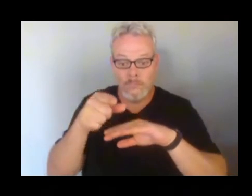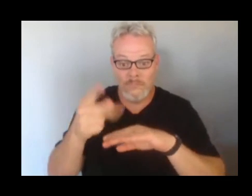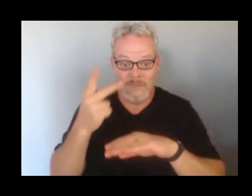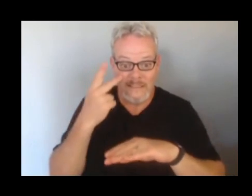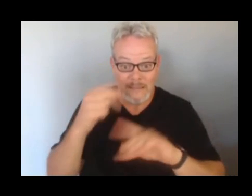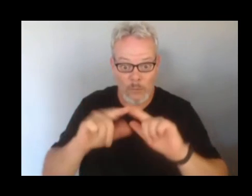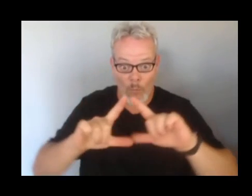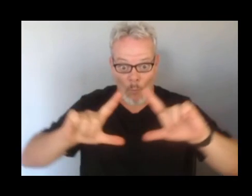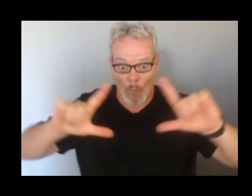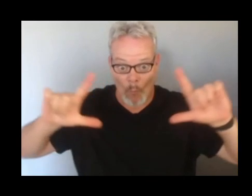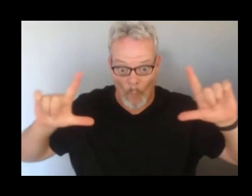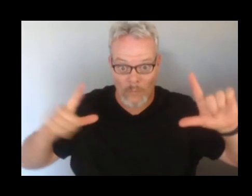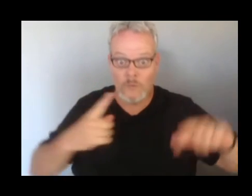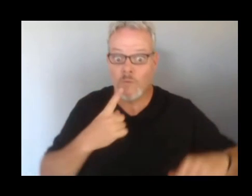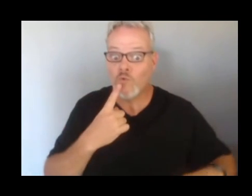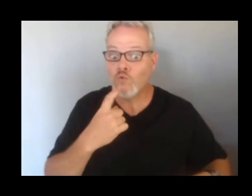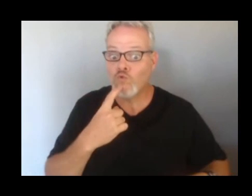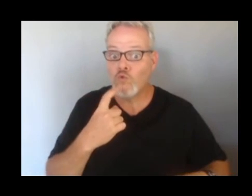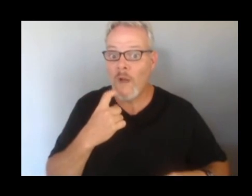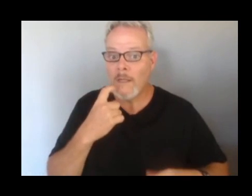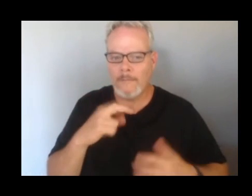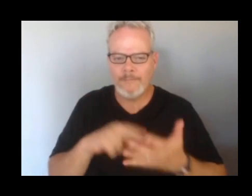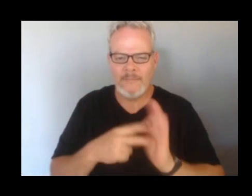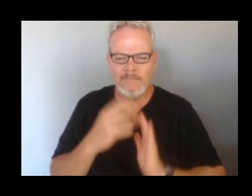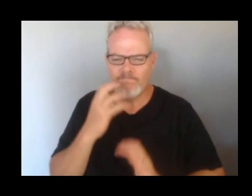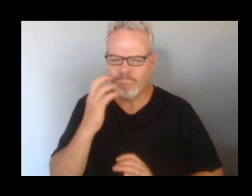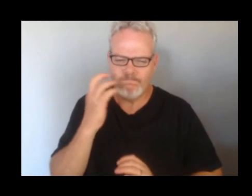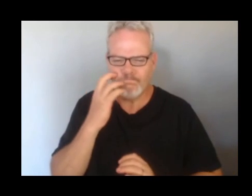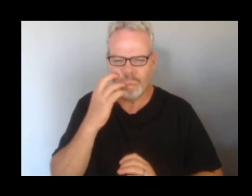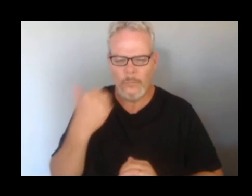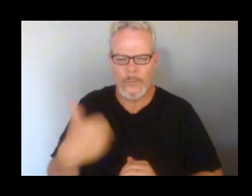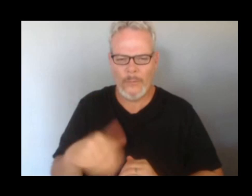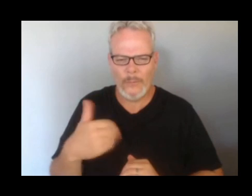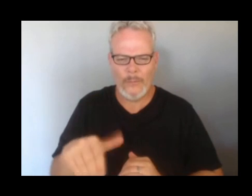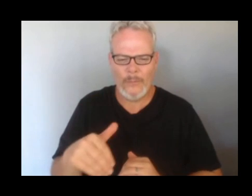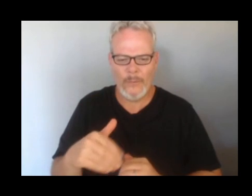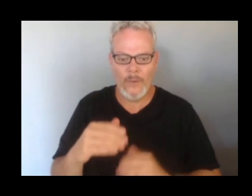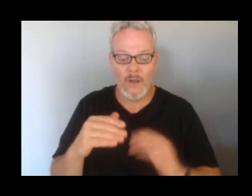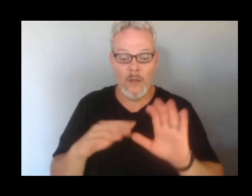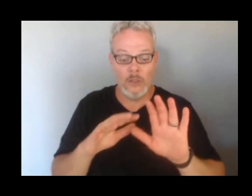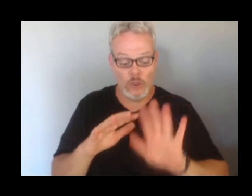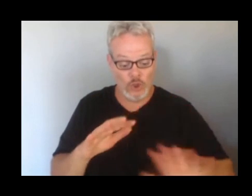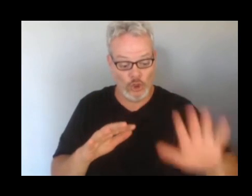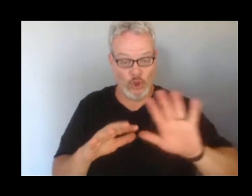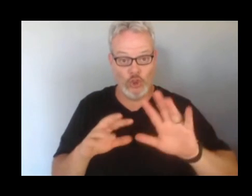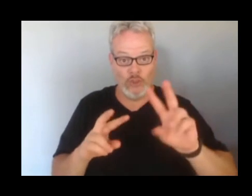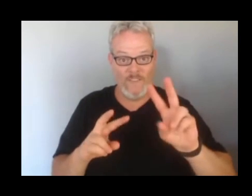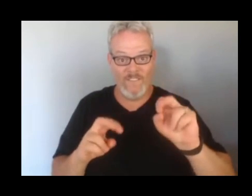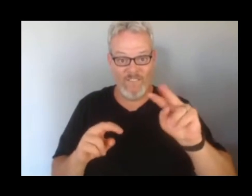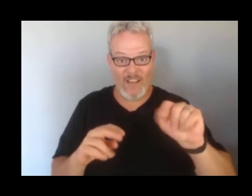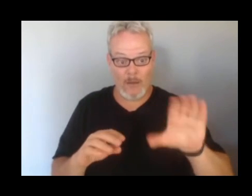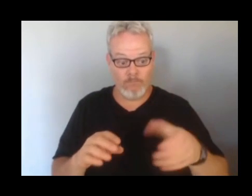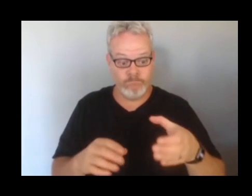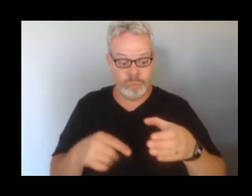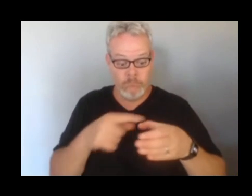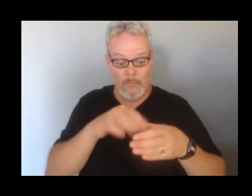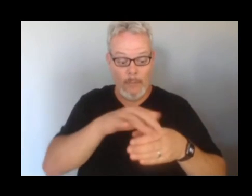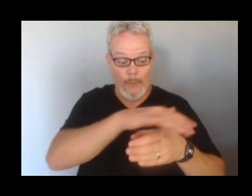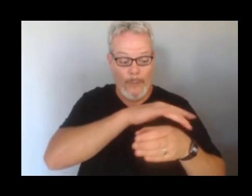here. The reddish are the thickest points. So right around the vents, you have a maximum thickness of